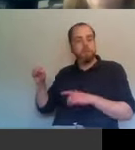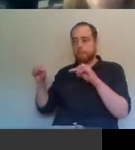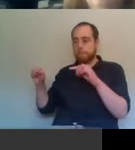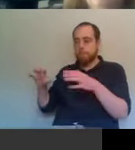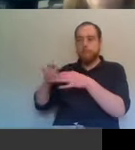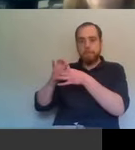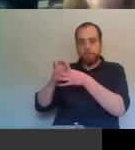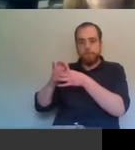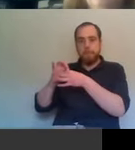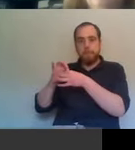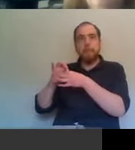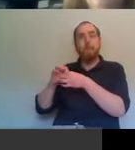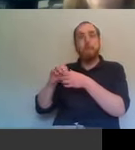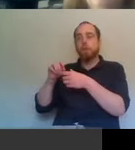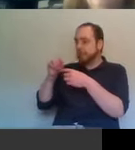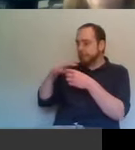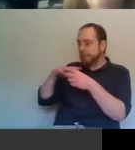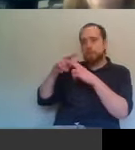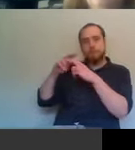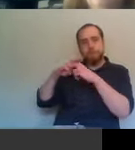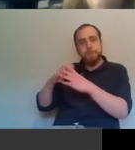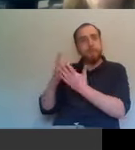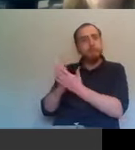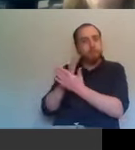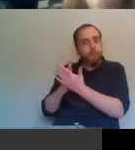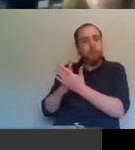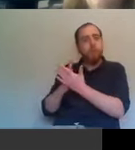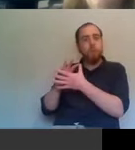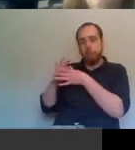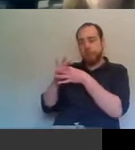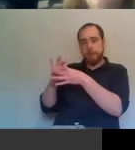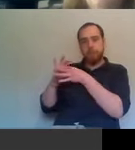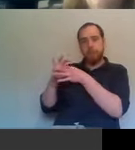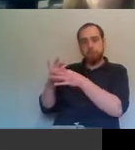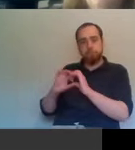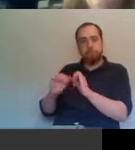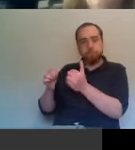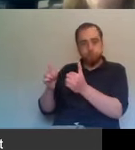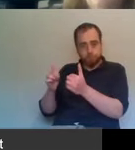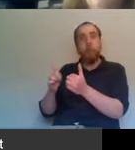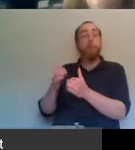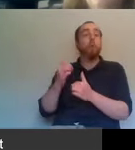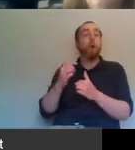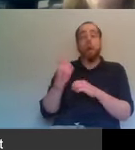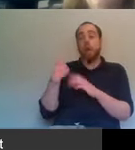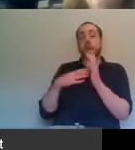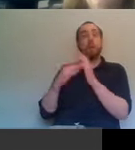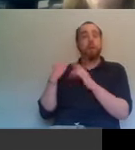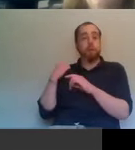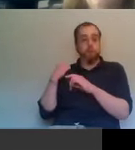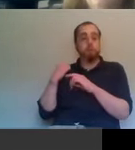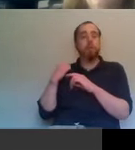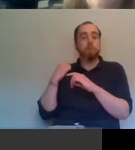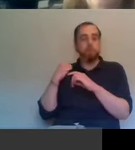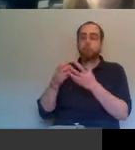totality of relations, Good East-West relations. The level of interference we have a trade last month did not fit with the third strand of the Good